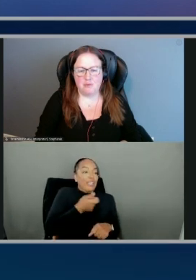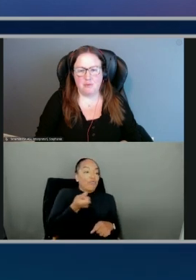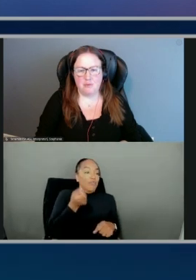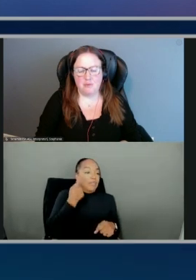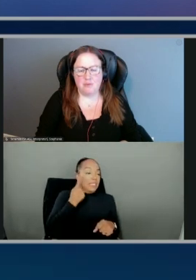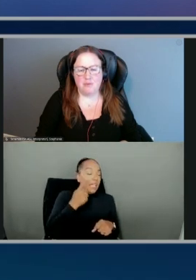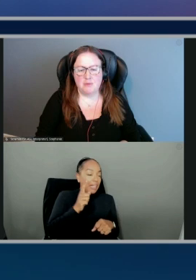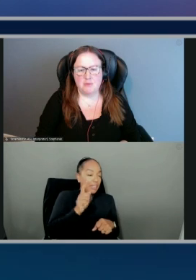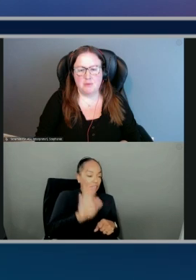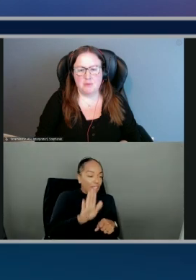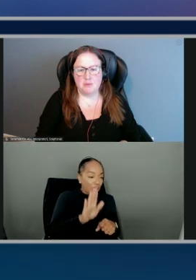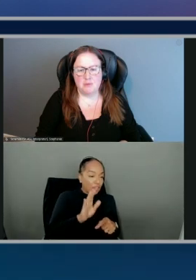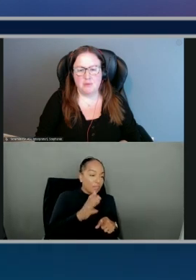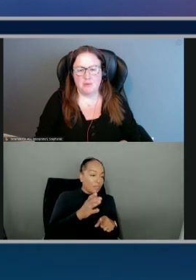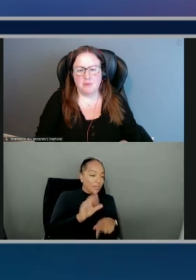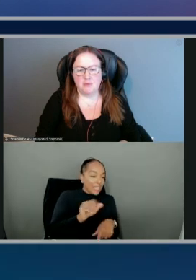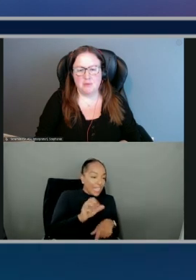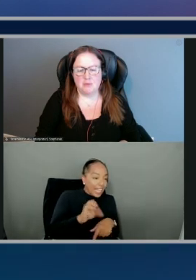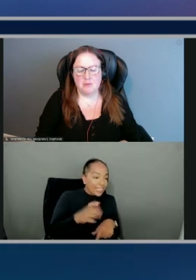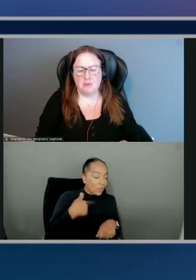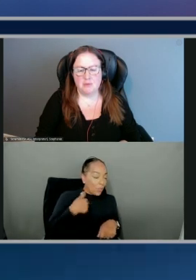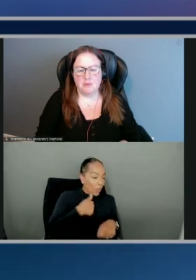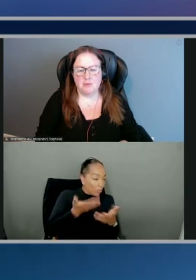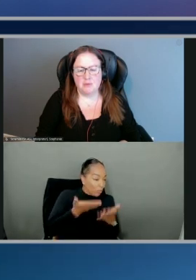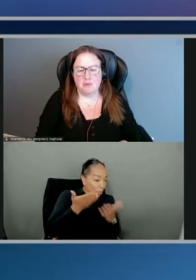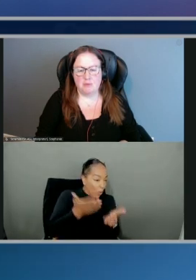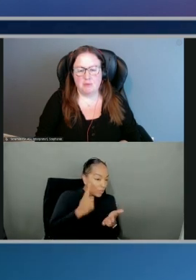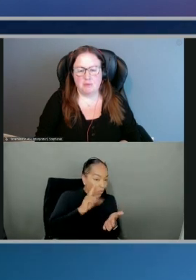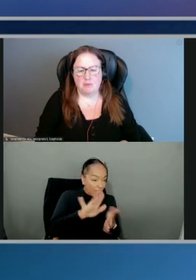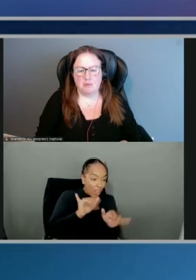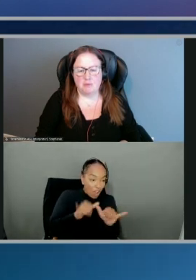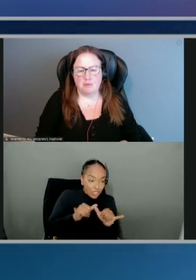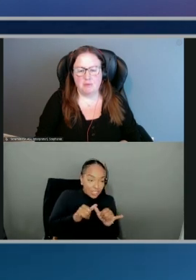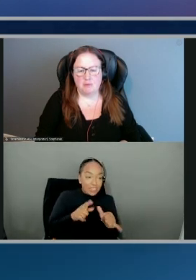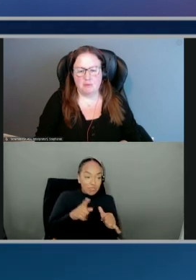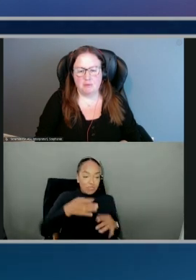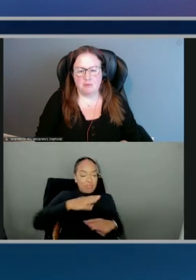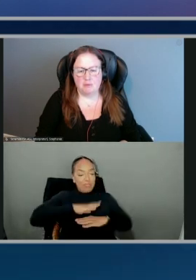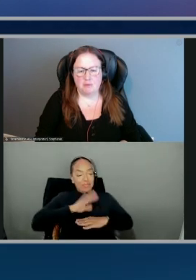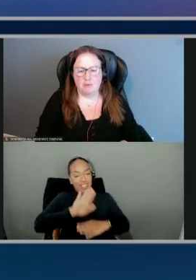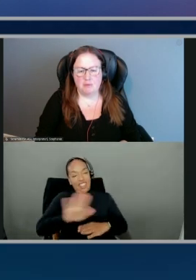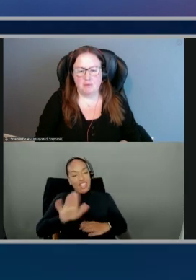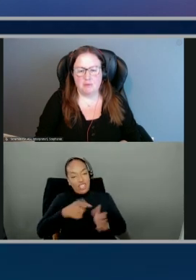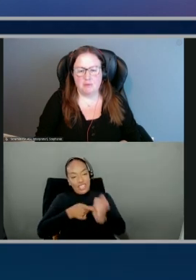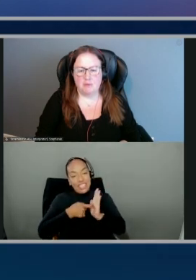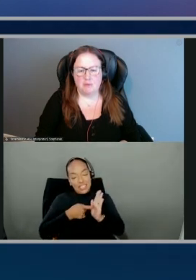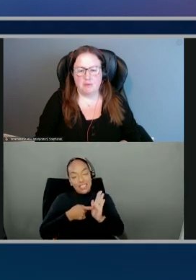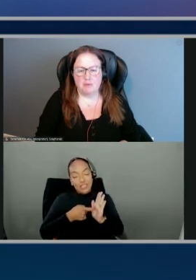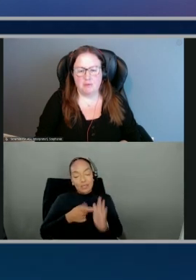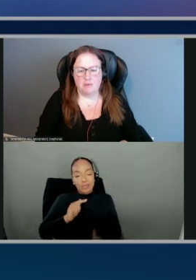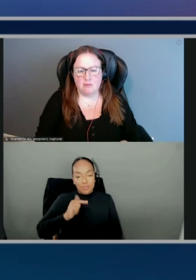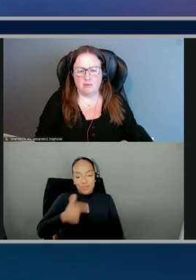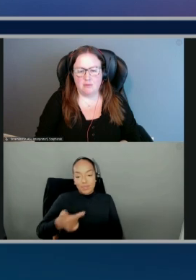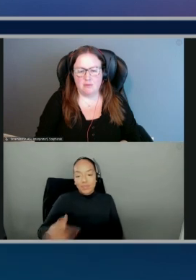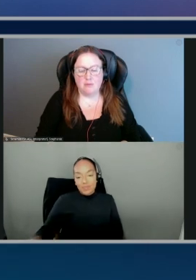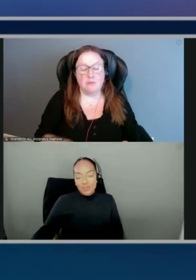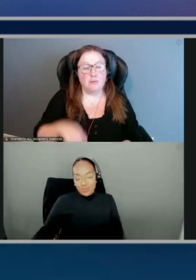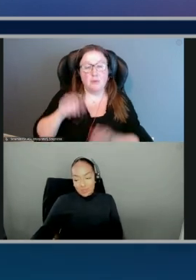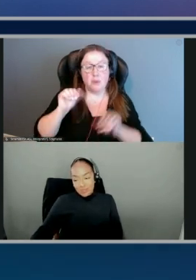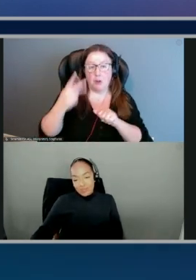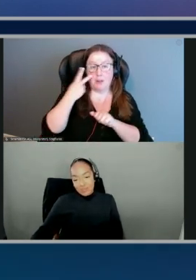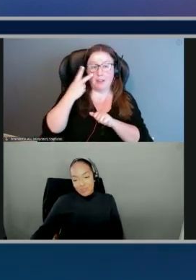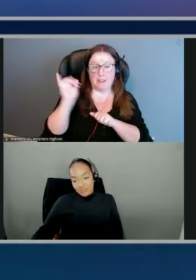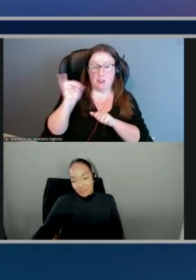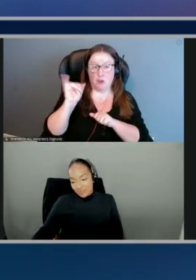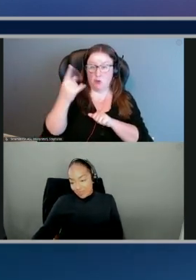that our proposal for their architecture is going to actually satisfy what they need for their customers. That's right. You can see even I got an answer wrong